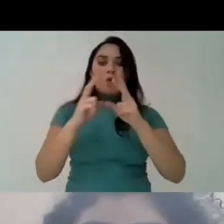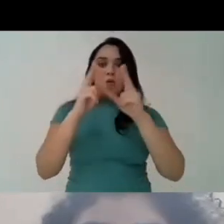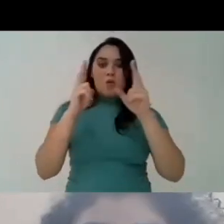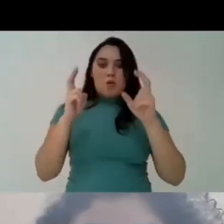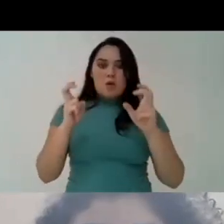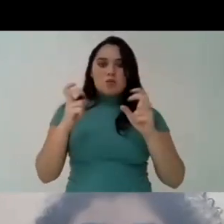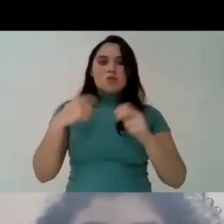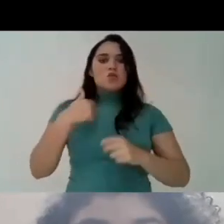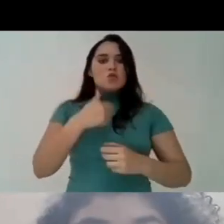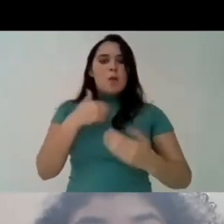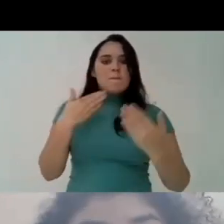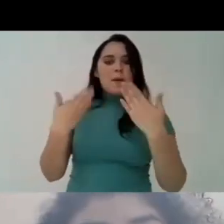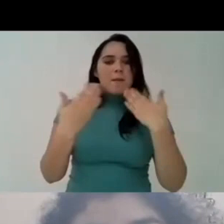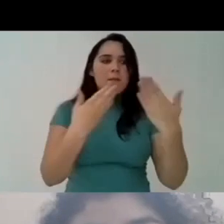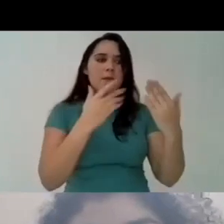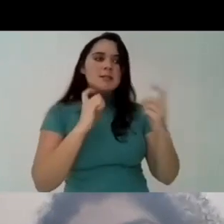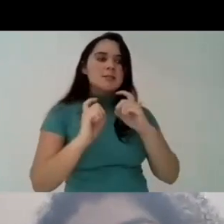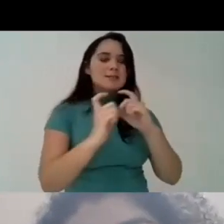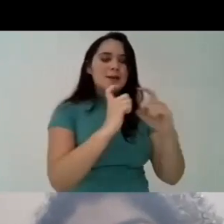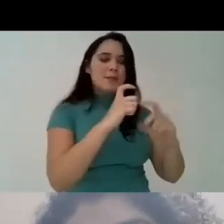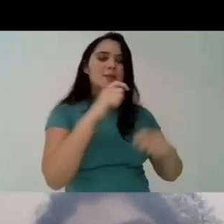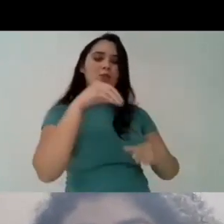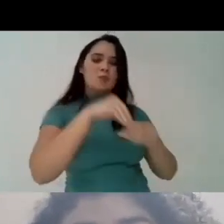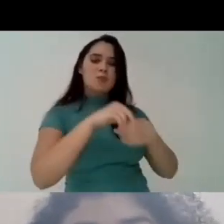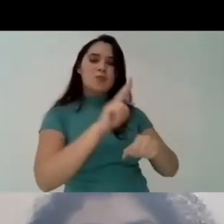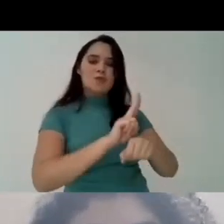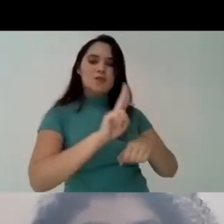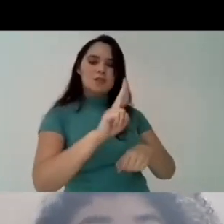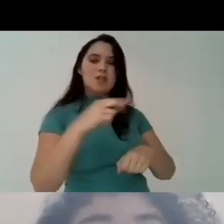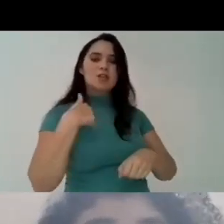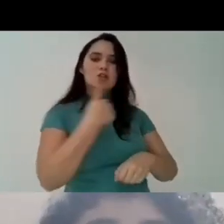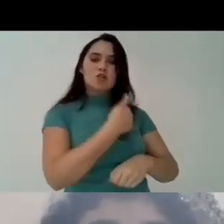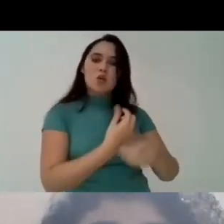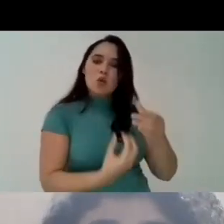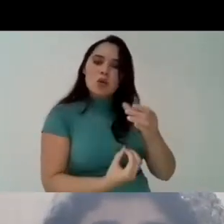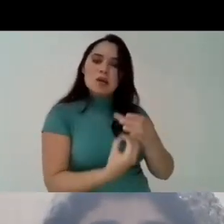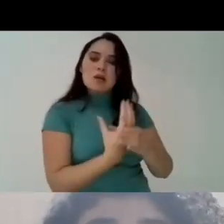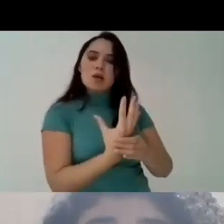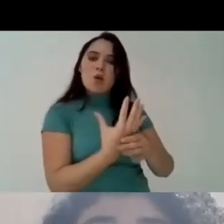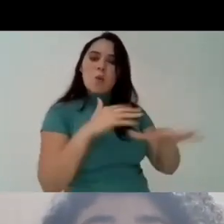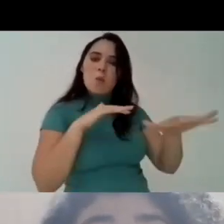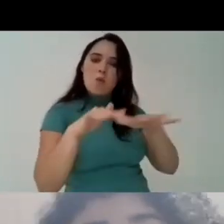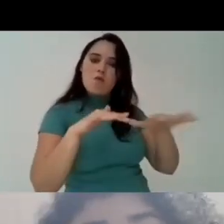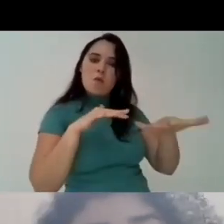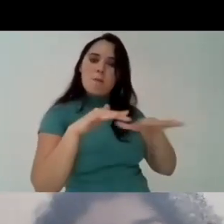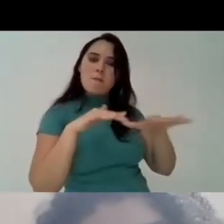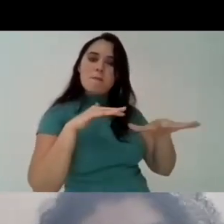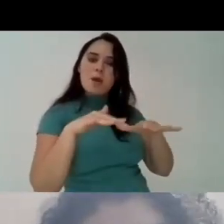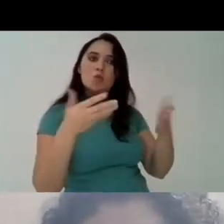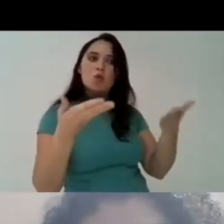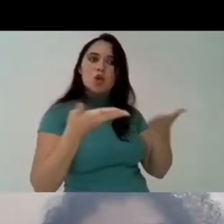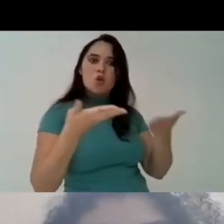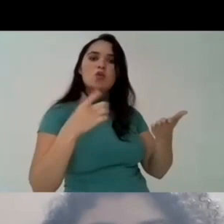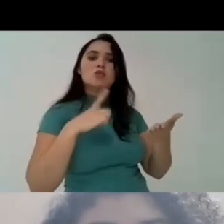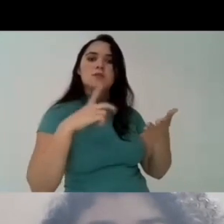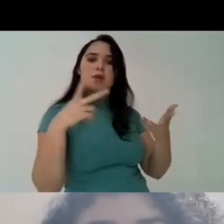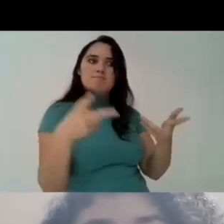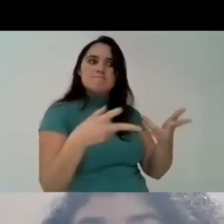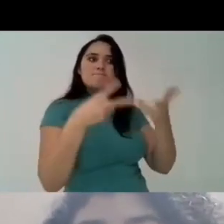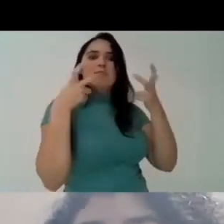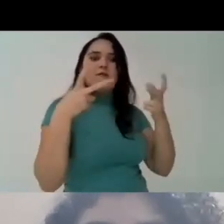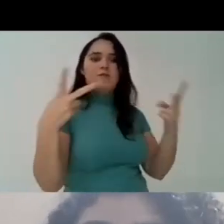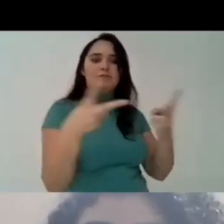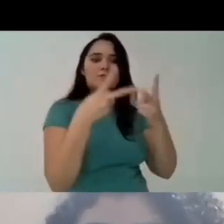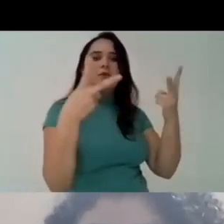regard uh that we are creating debates here at the university and we are creating uh